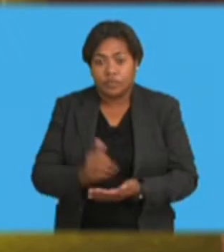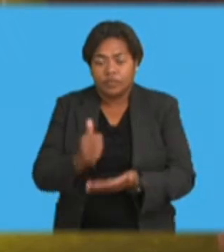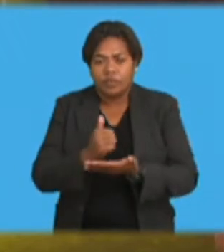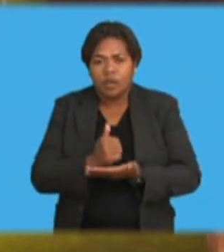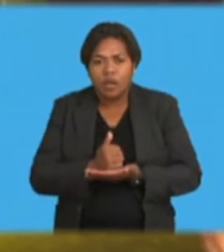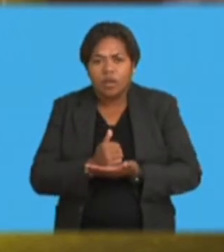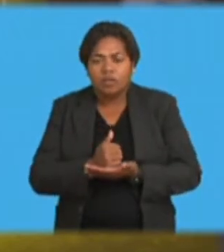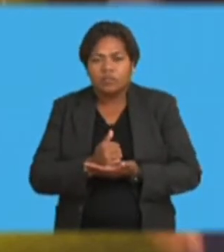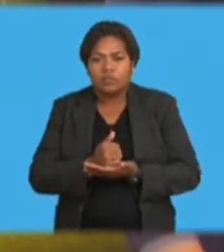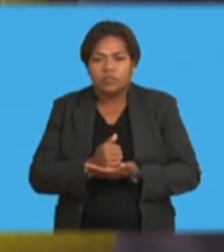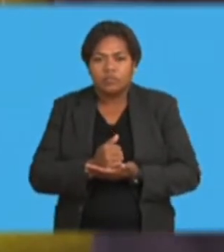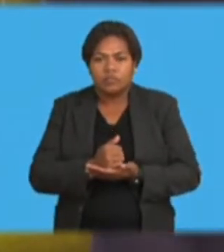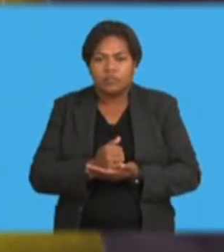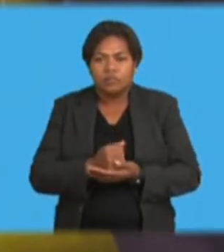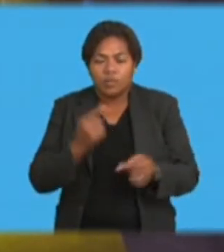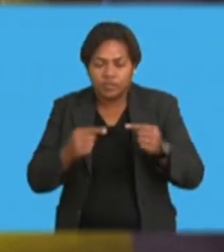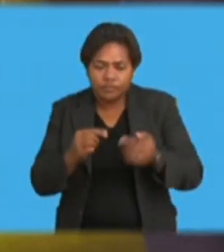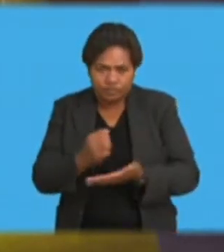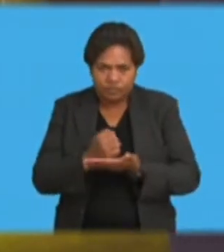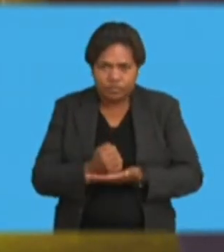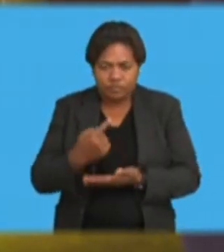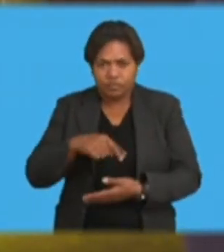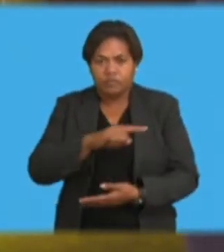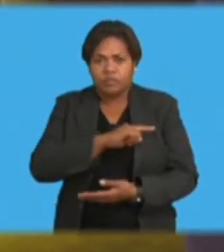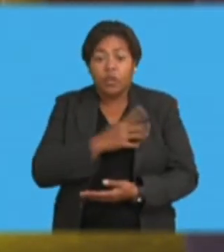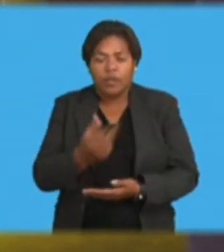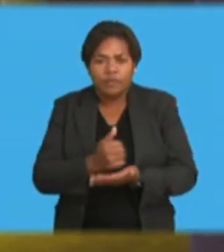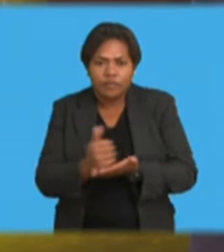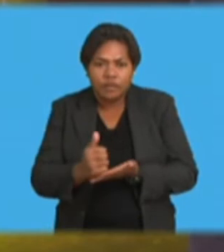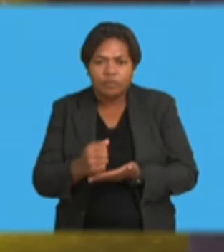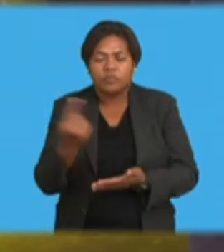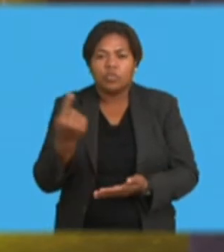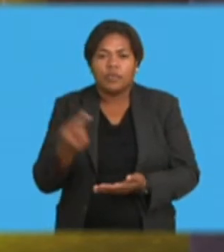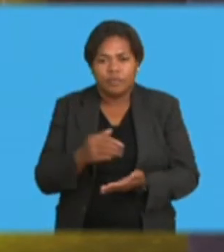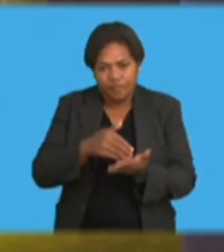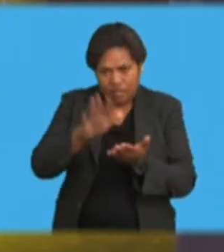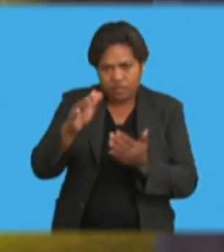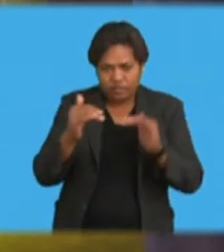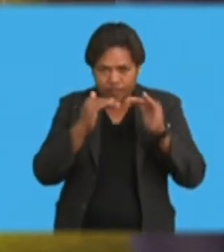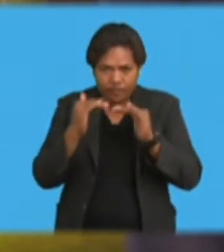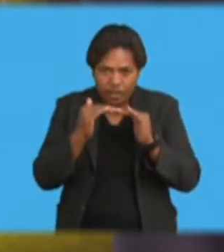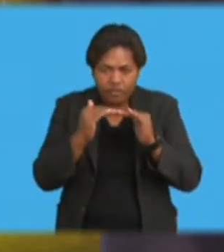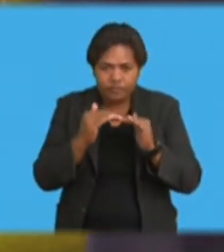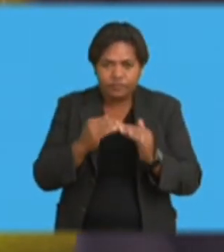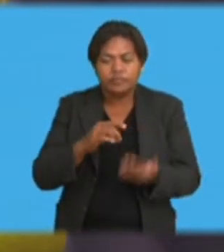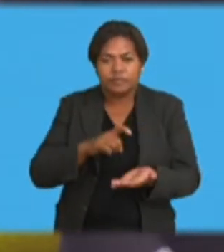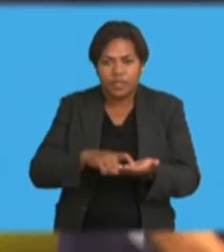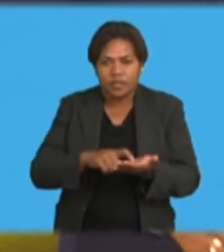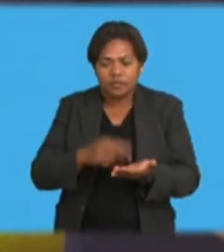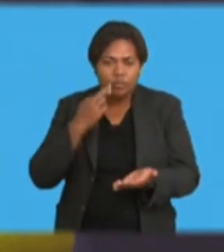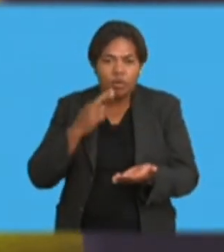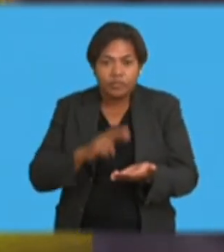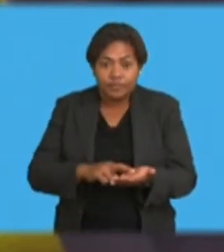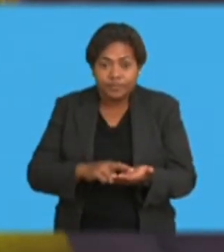time, but fortunately we, of course, have the numbers where we actually passed the fair reporting of credit. Madam Speaker, also within that